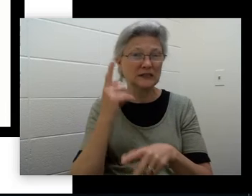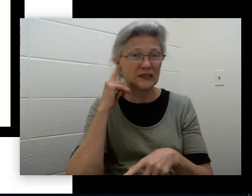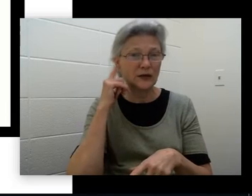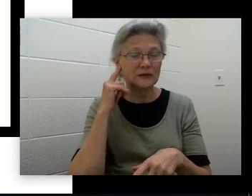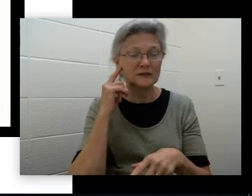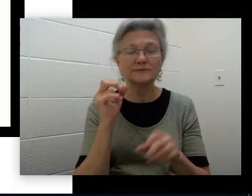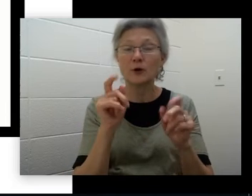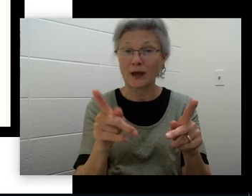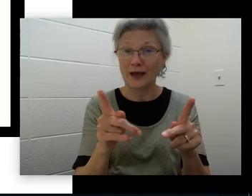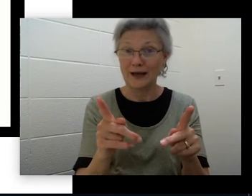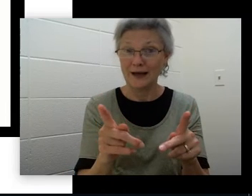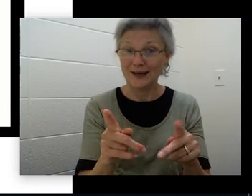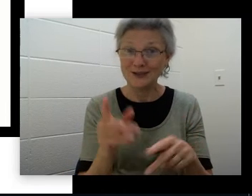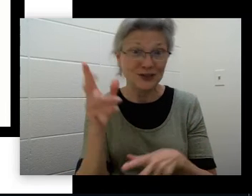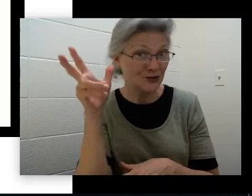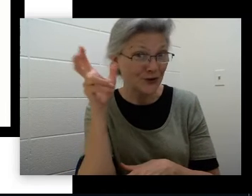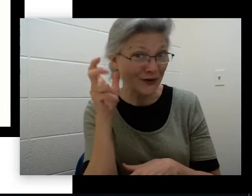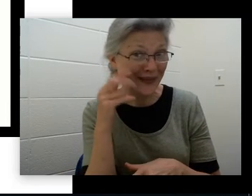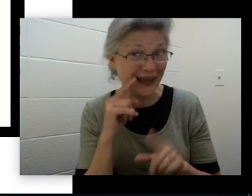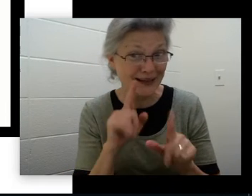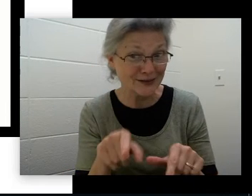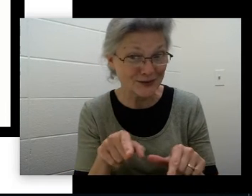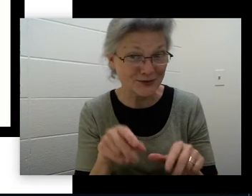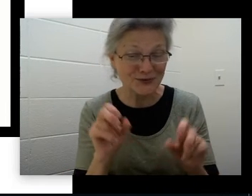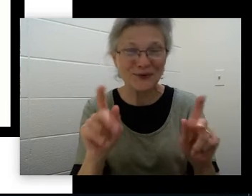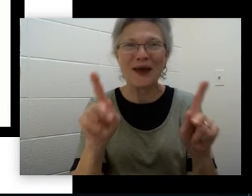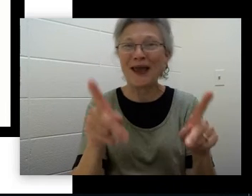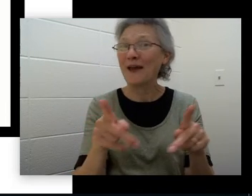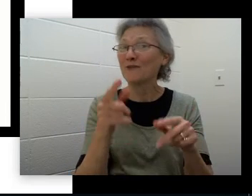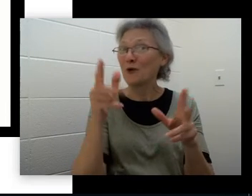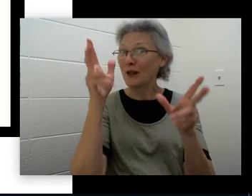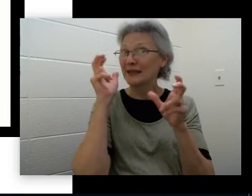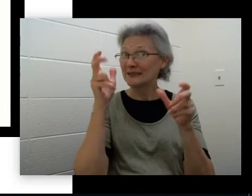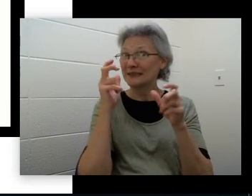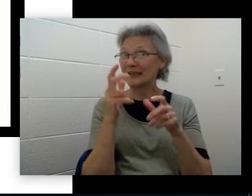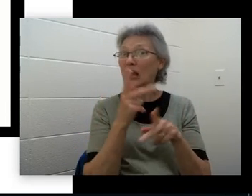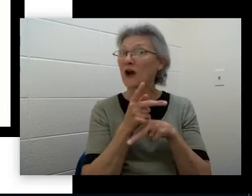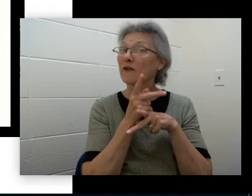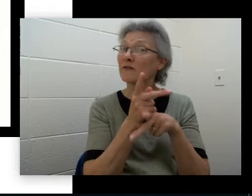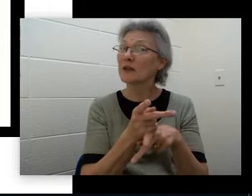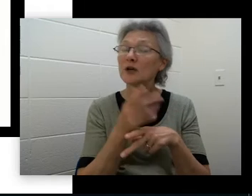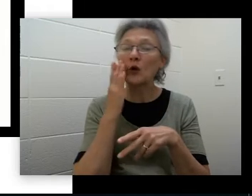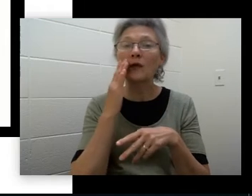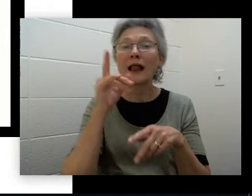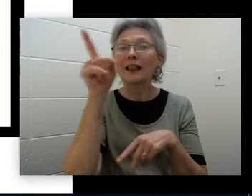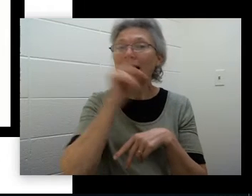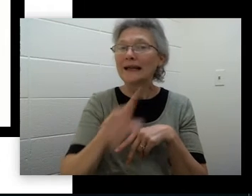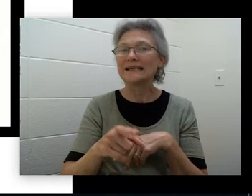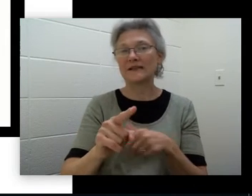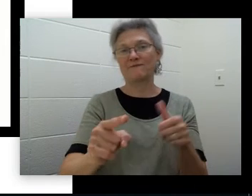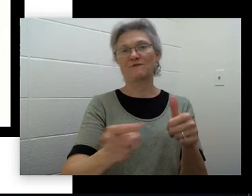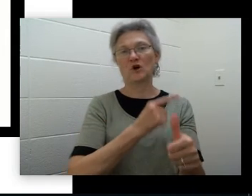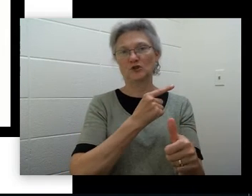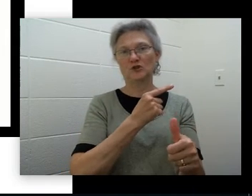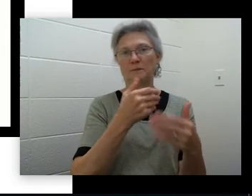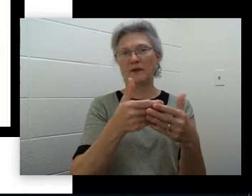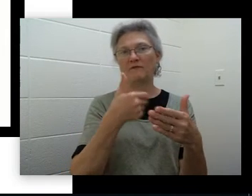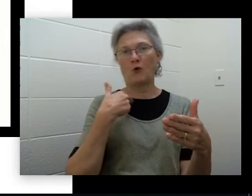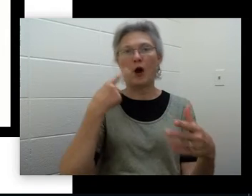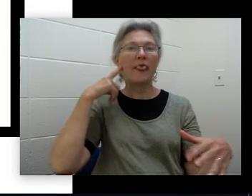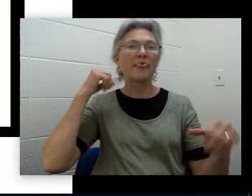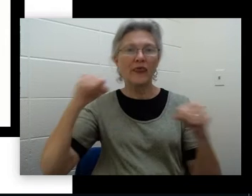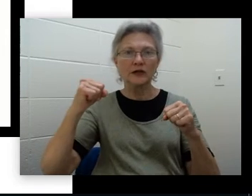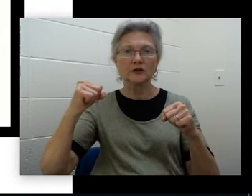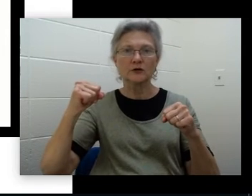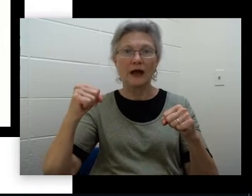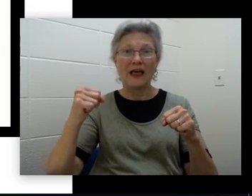Okay. So did you hear the answer? Okay. If you were listening closely, you know that lightning comes first. And the heat